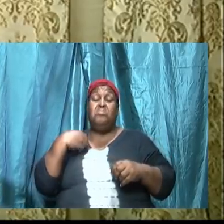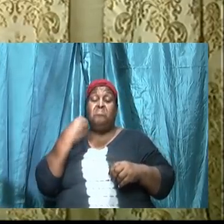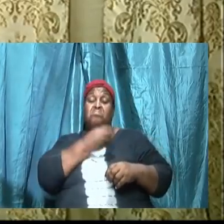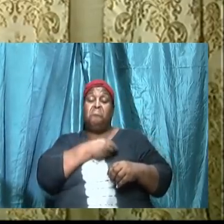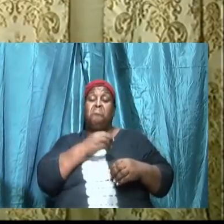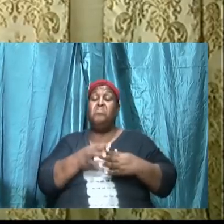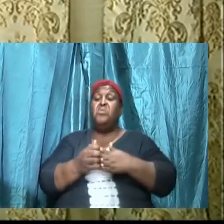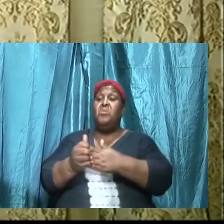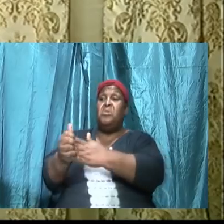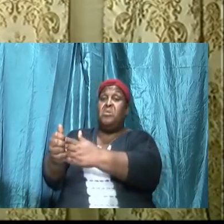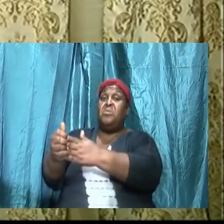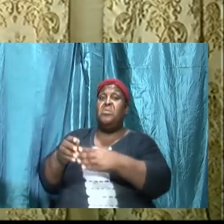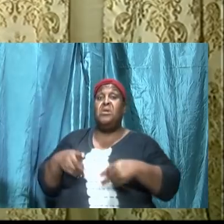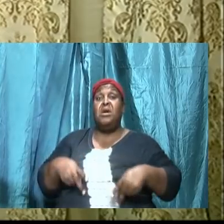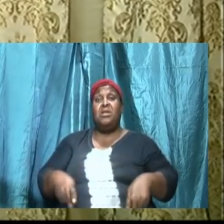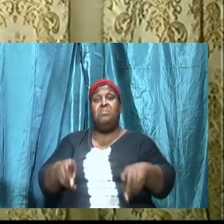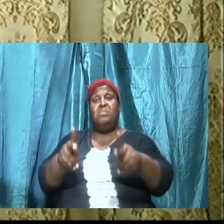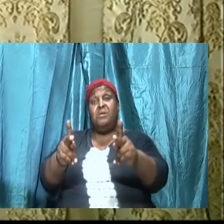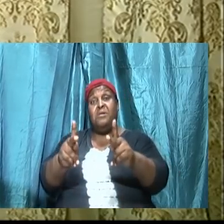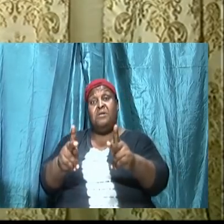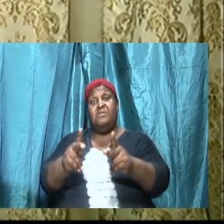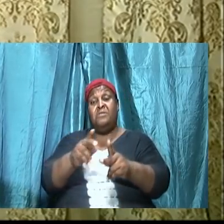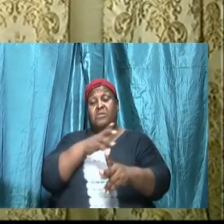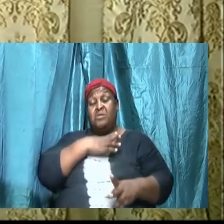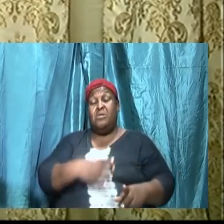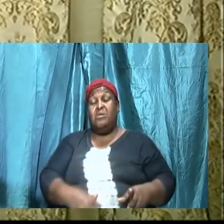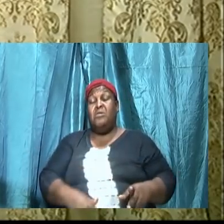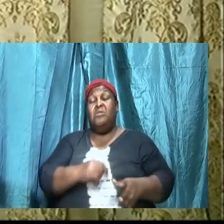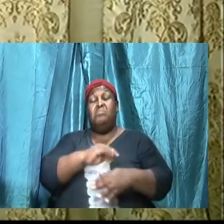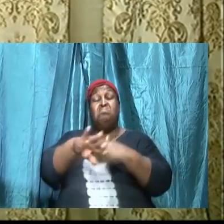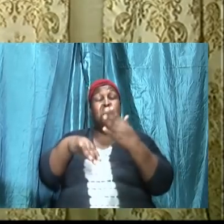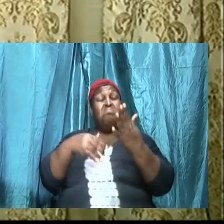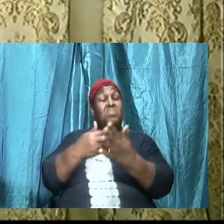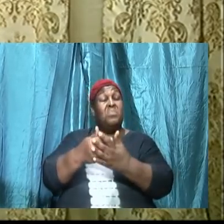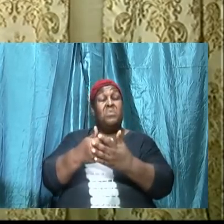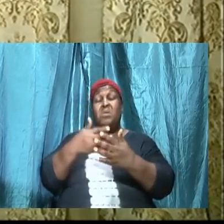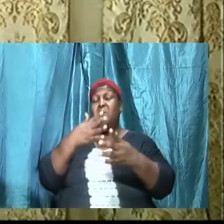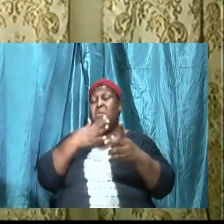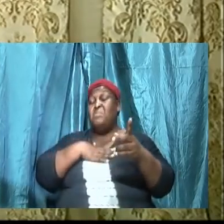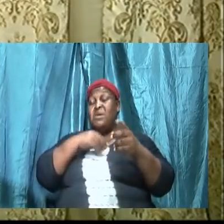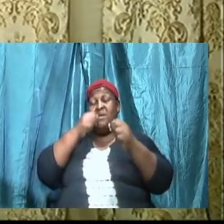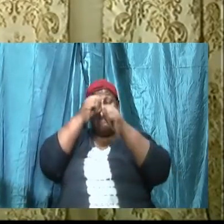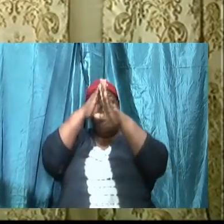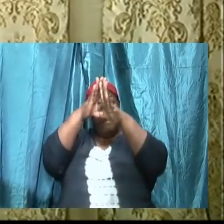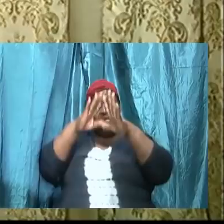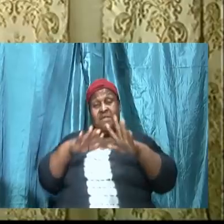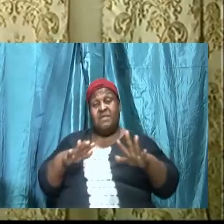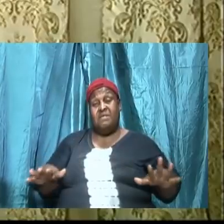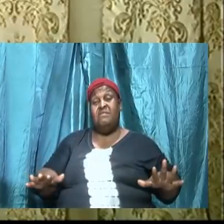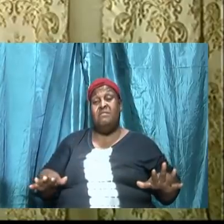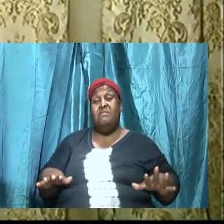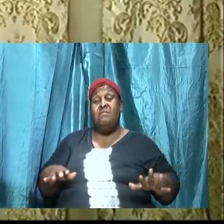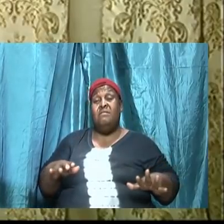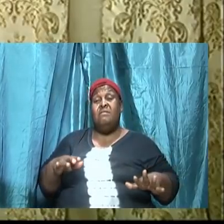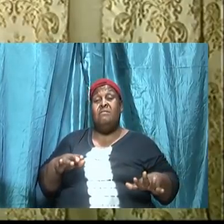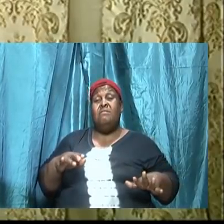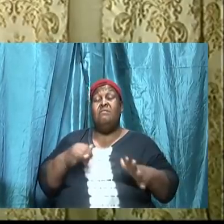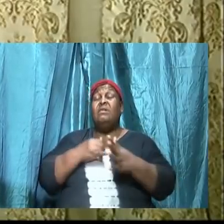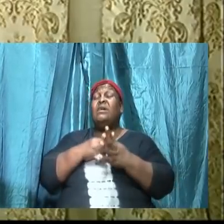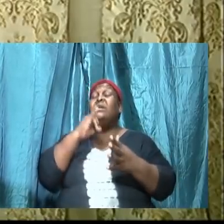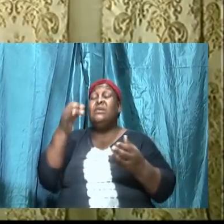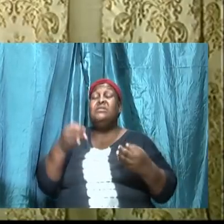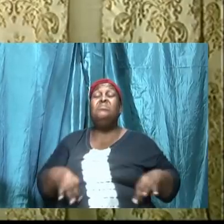Christians, all my father's children, it is vitally important